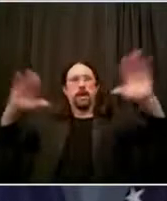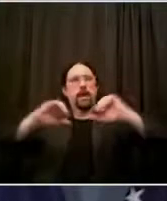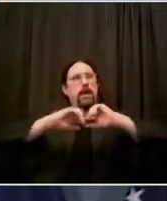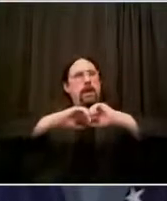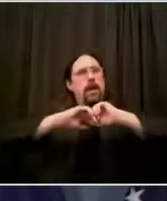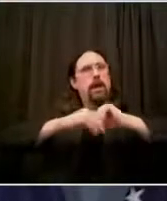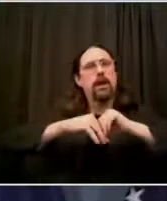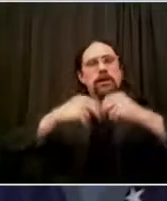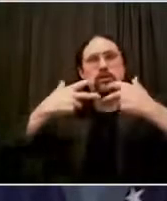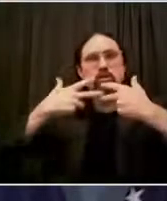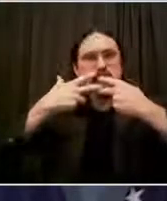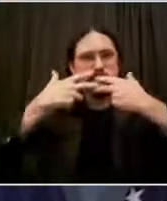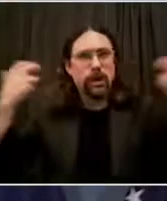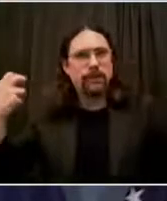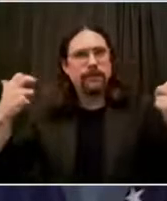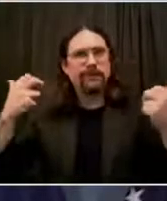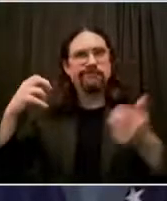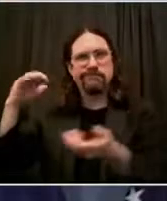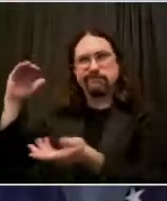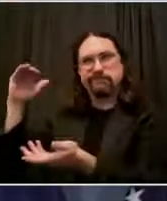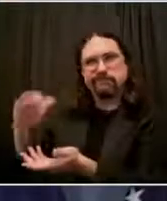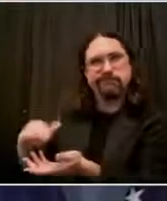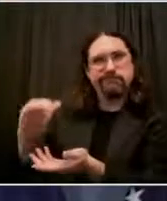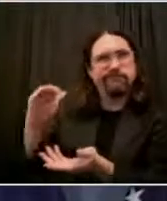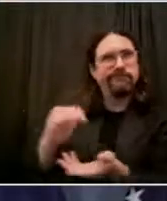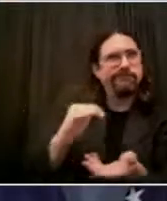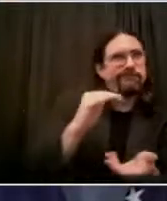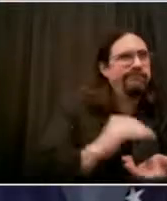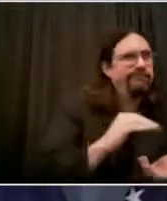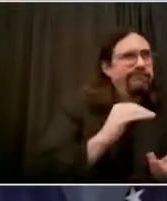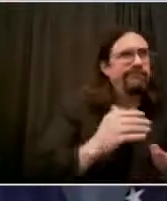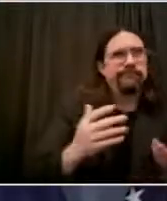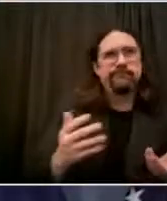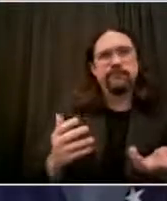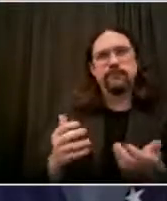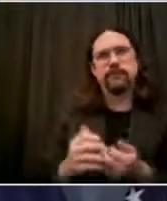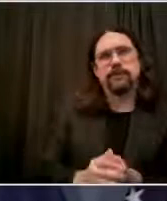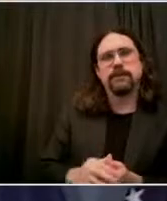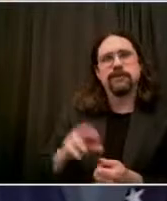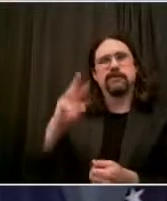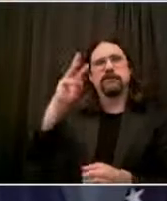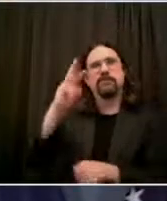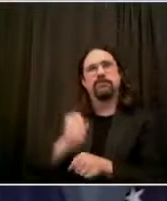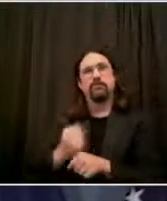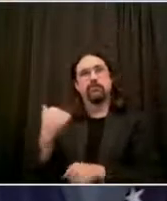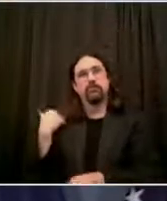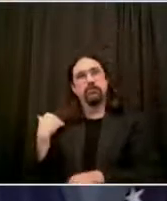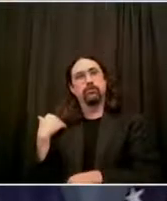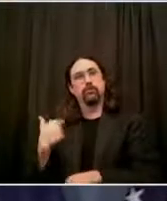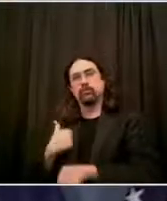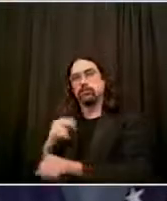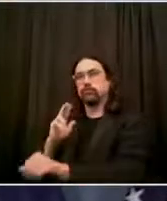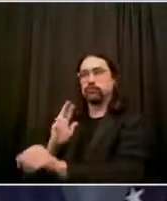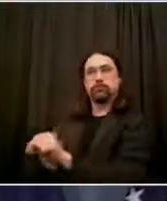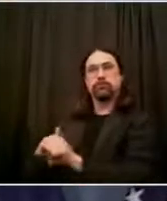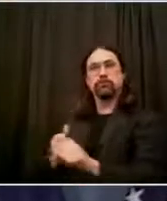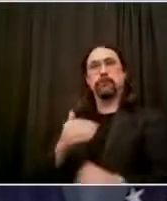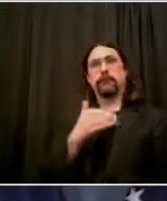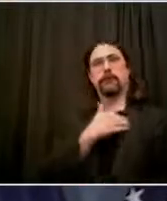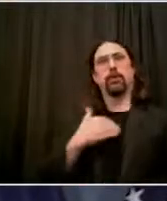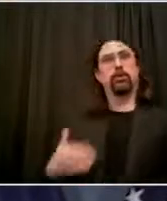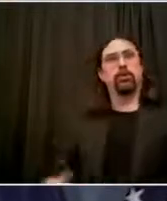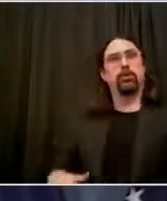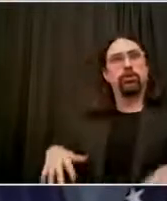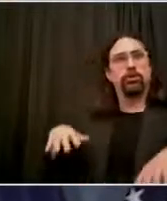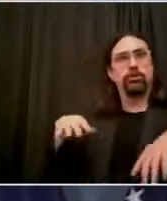beginning of this administration, we were dealing with huge challenges of violence against people who live in public housing. We were seeing a